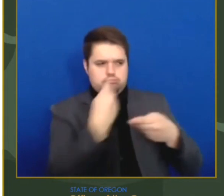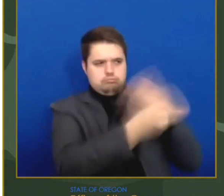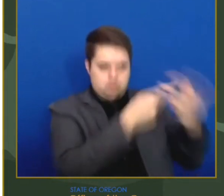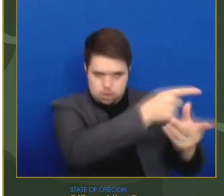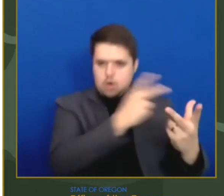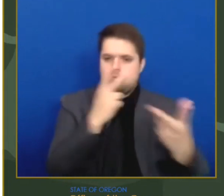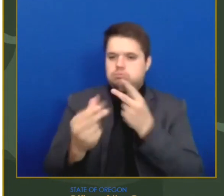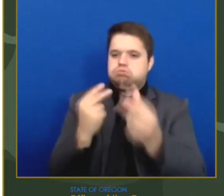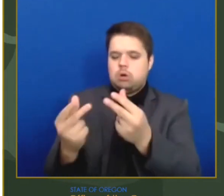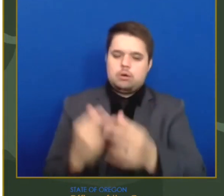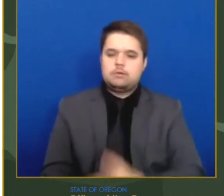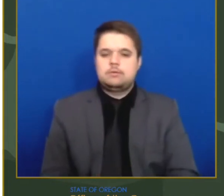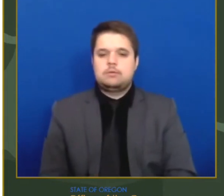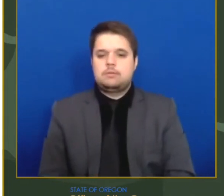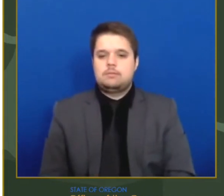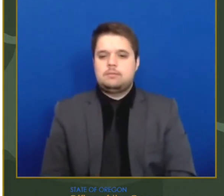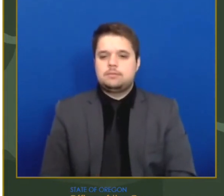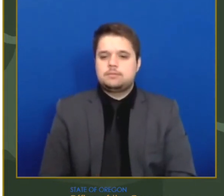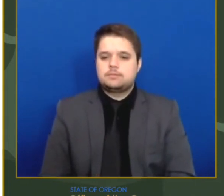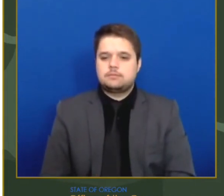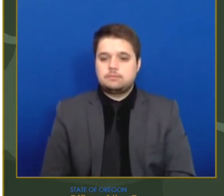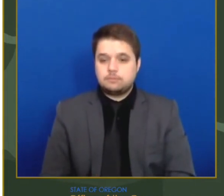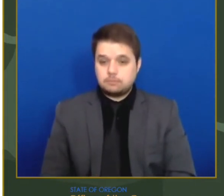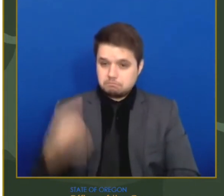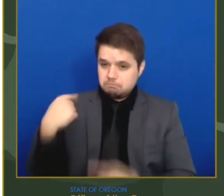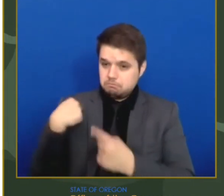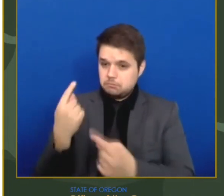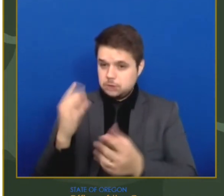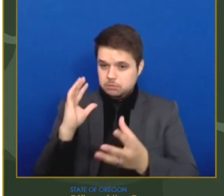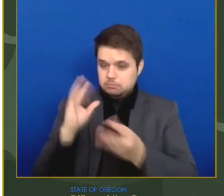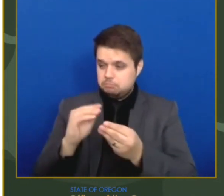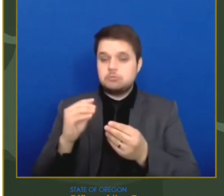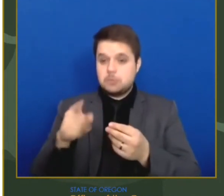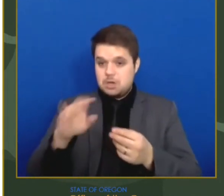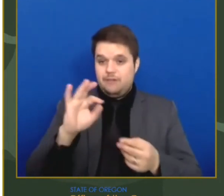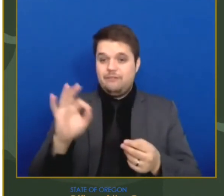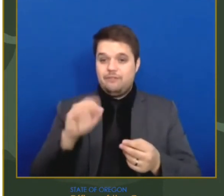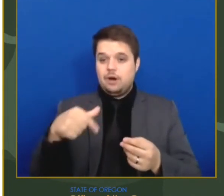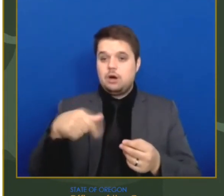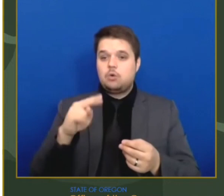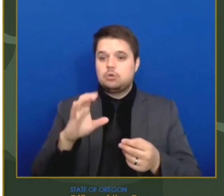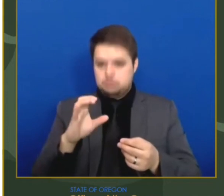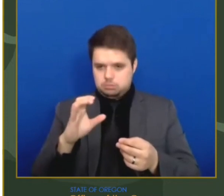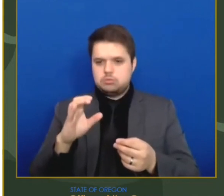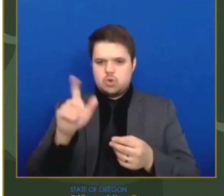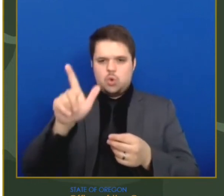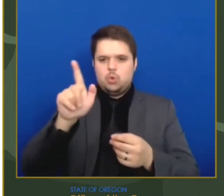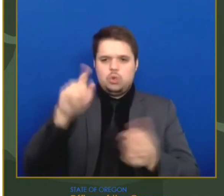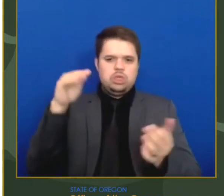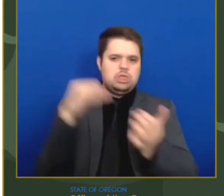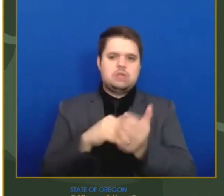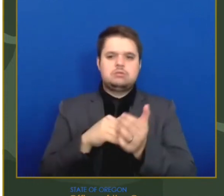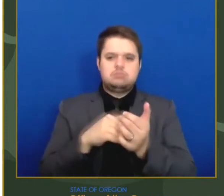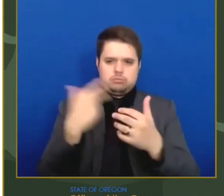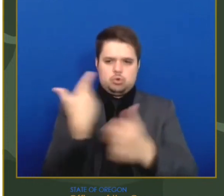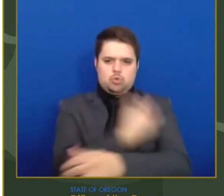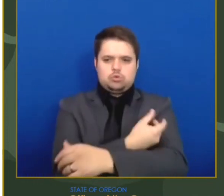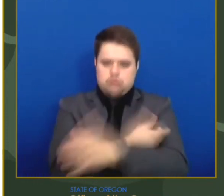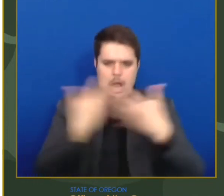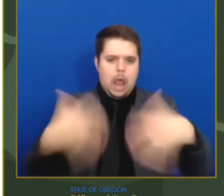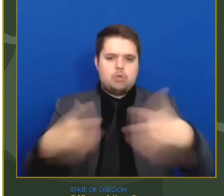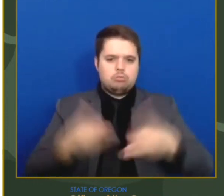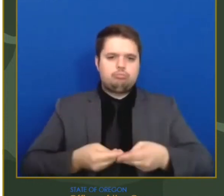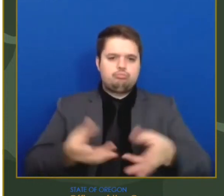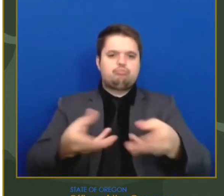a total of 21,000 doses through the state and federal allocation programs. This pilot FQHC expanded